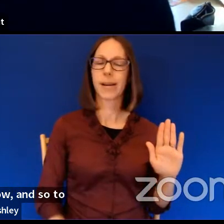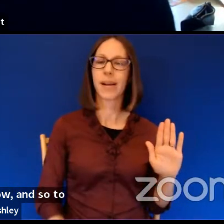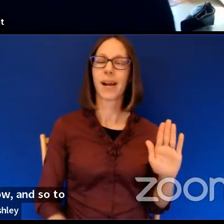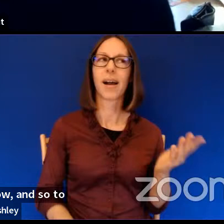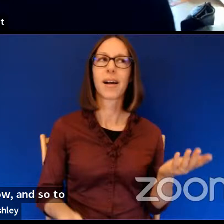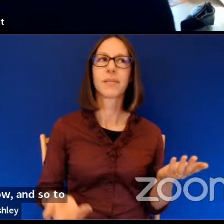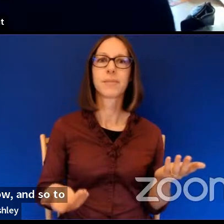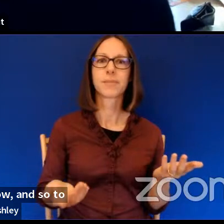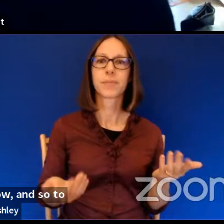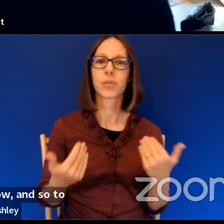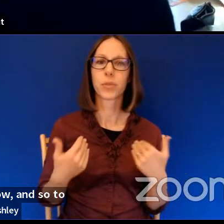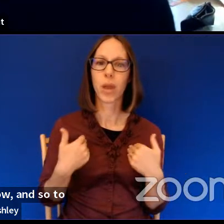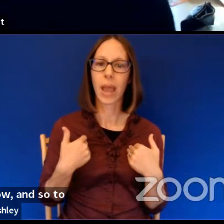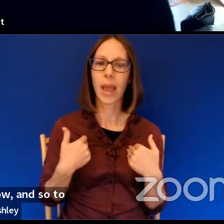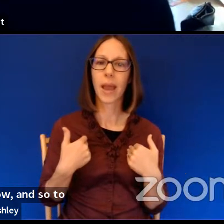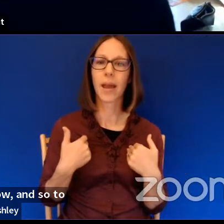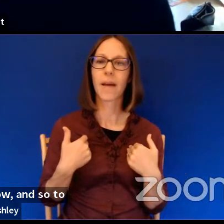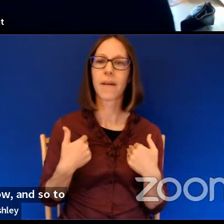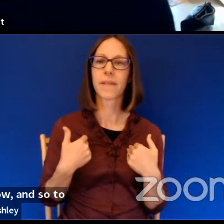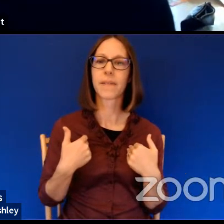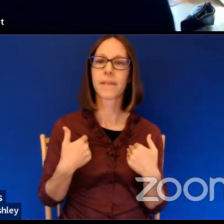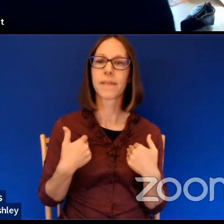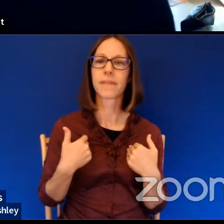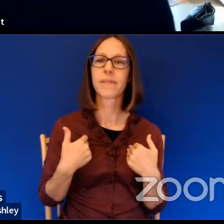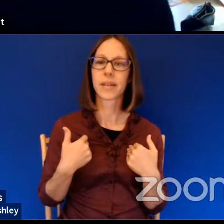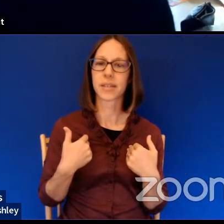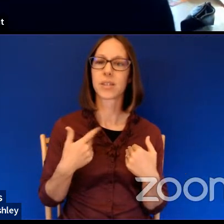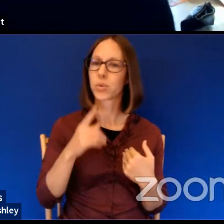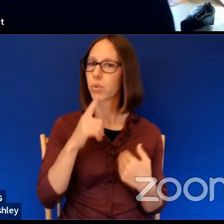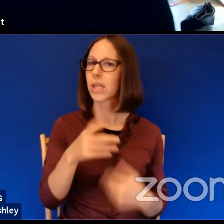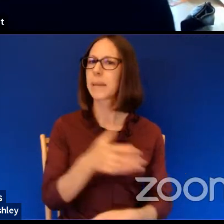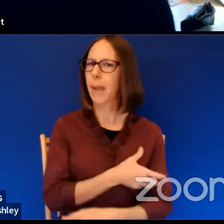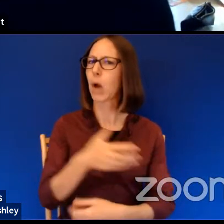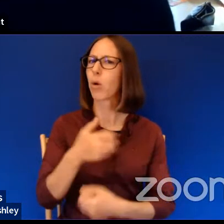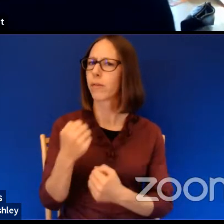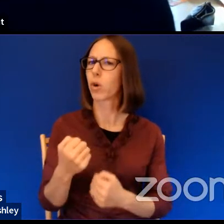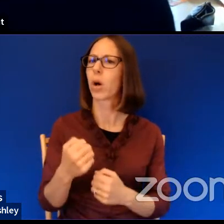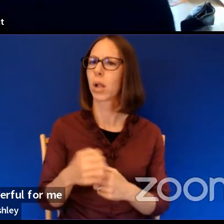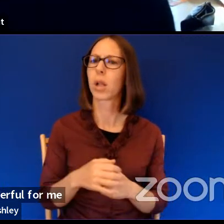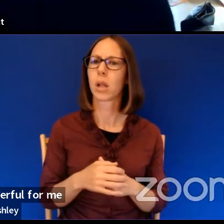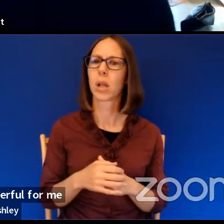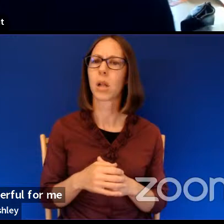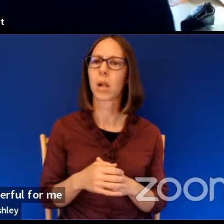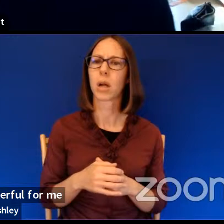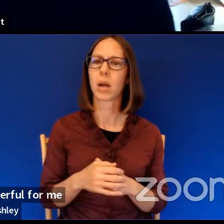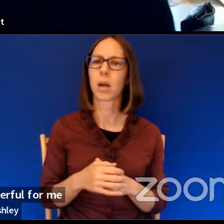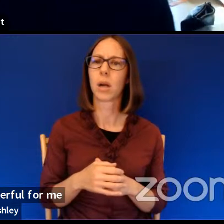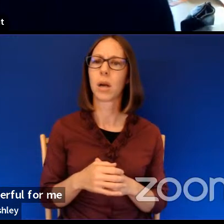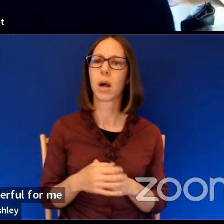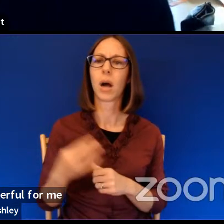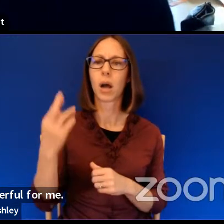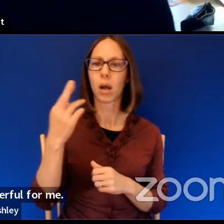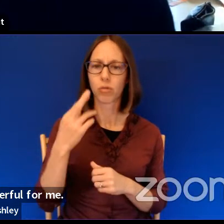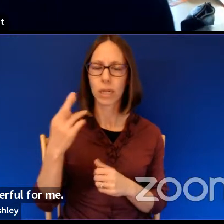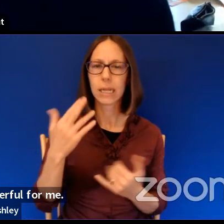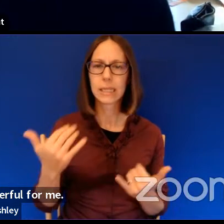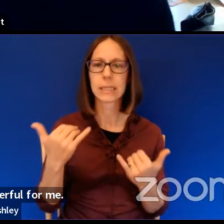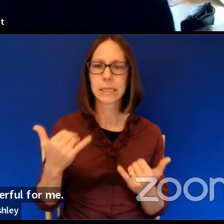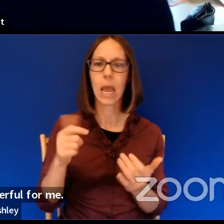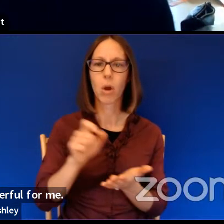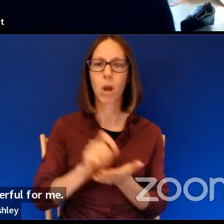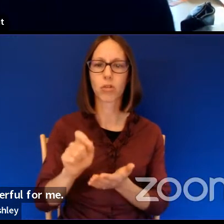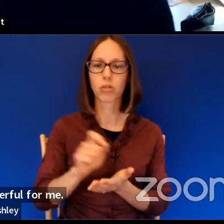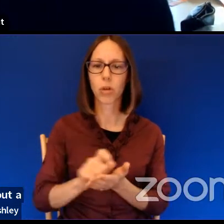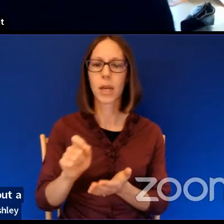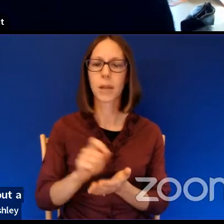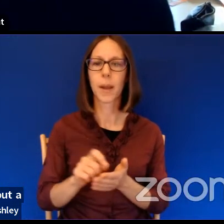and that was really powerful for me. Um, and I realized now it was writing about a way